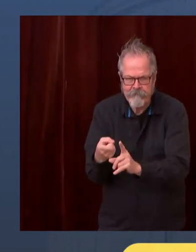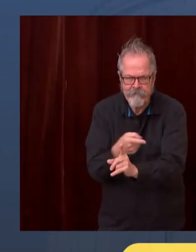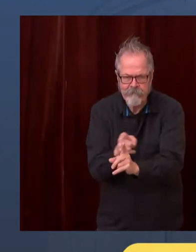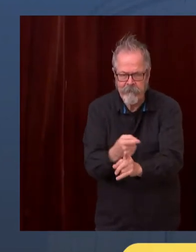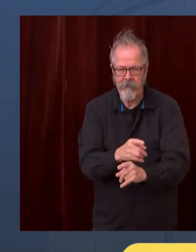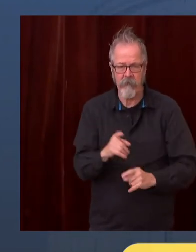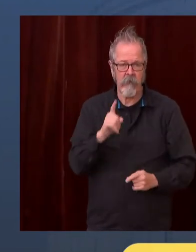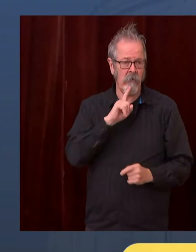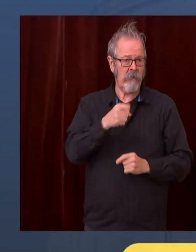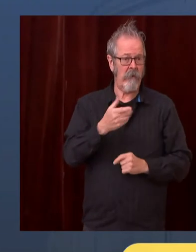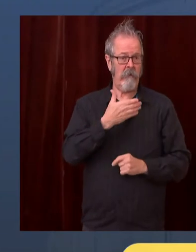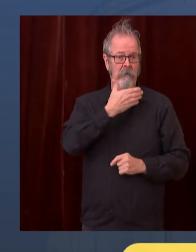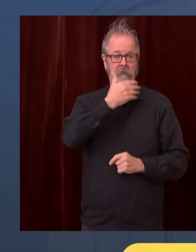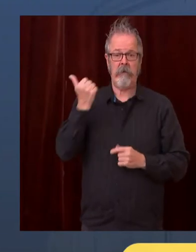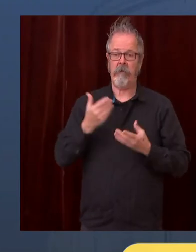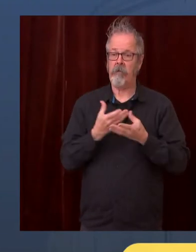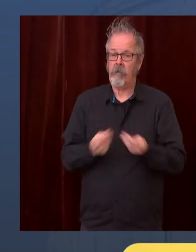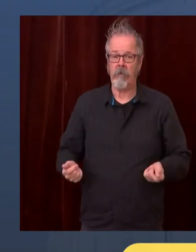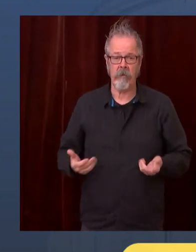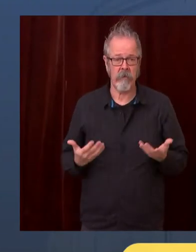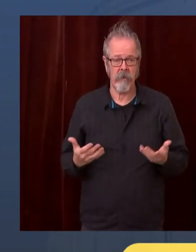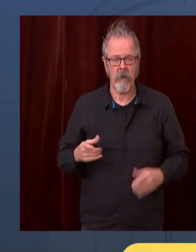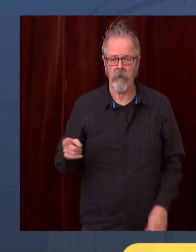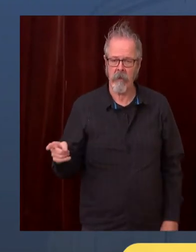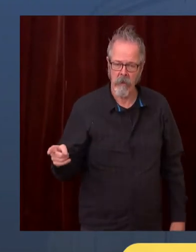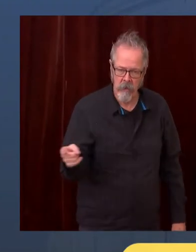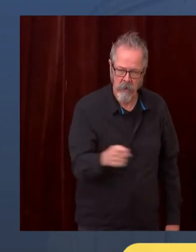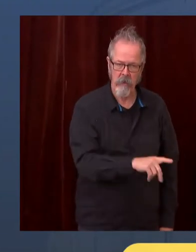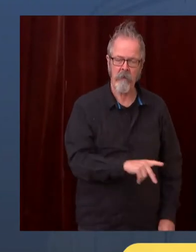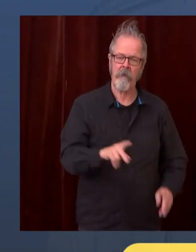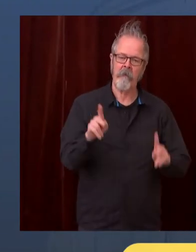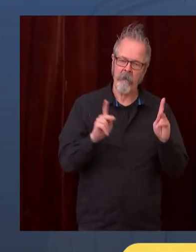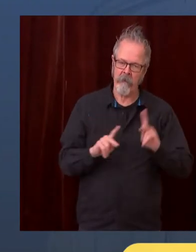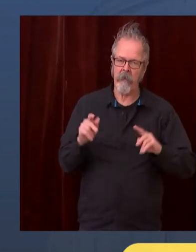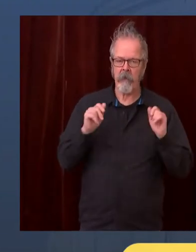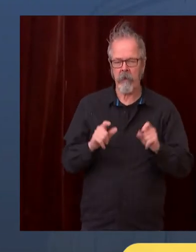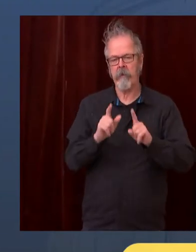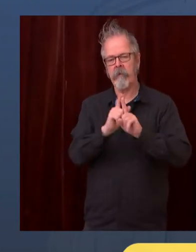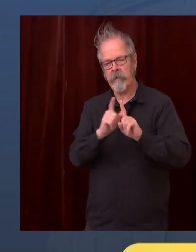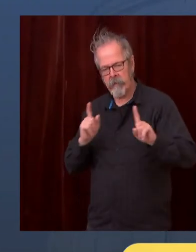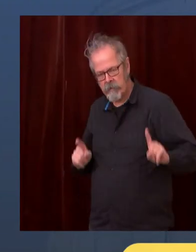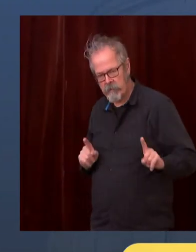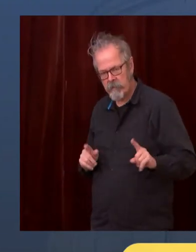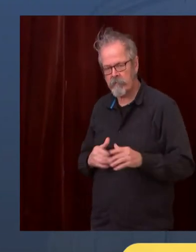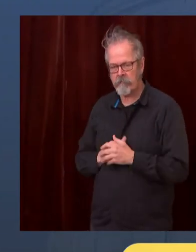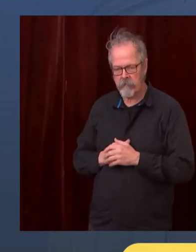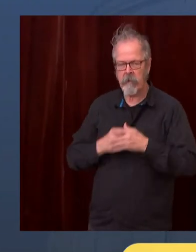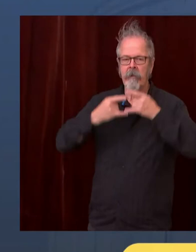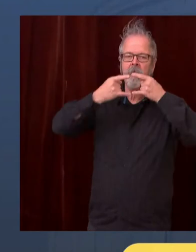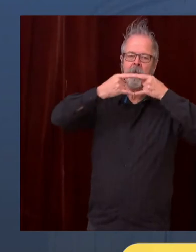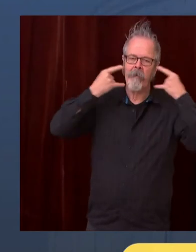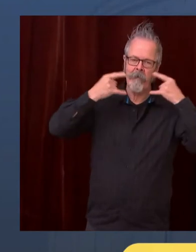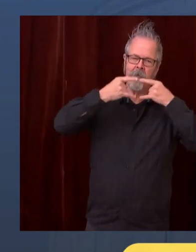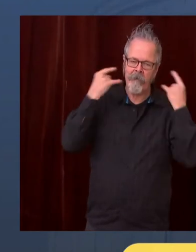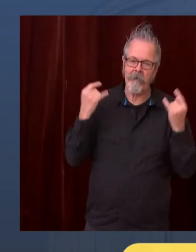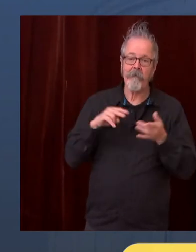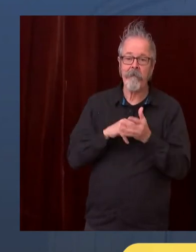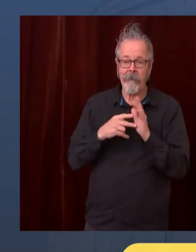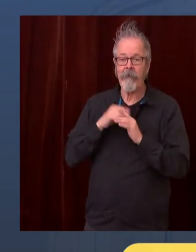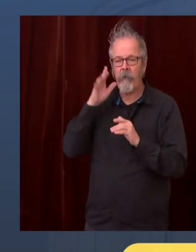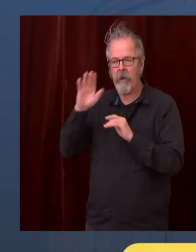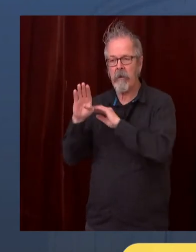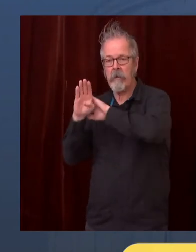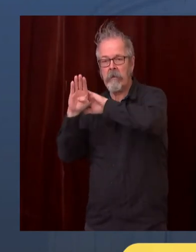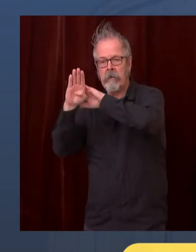we don't have to do as many of these case-in-contact investigations. We're asking people when they go get tested, for example,